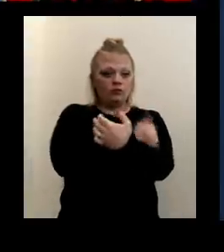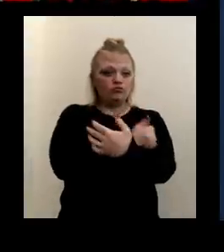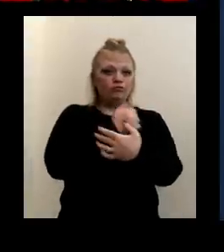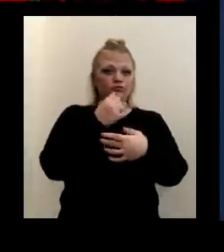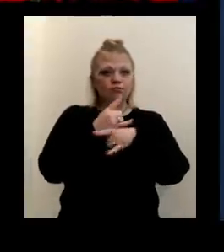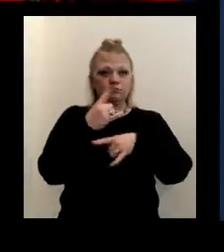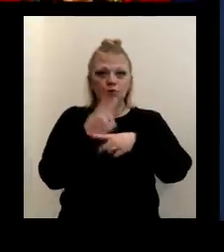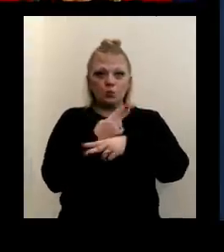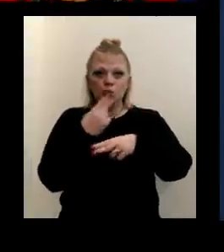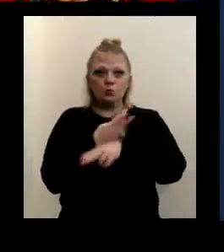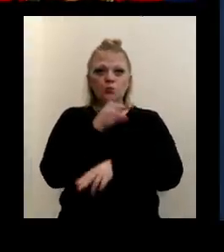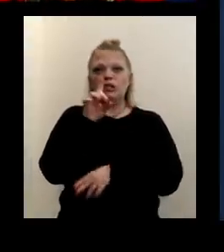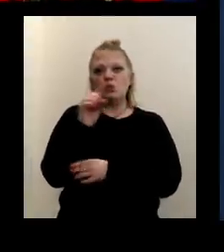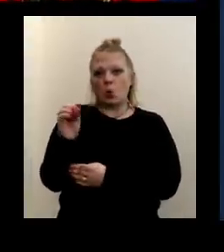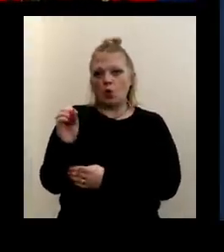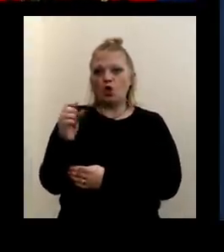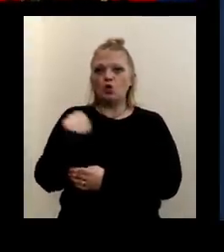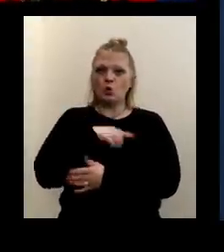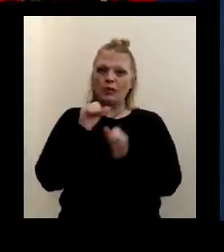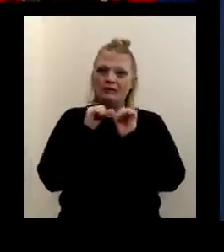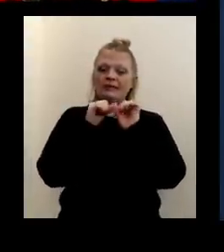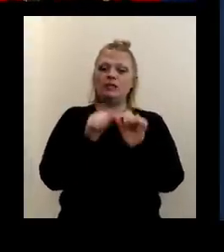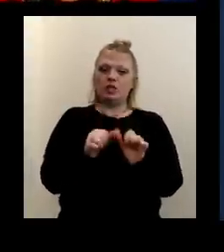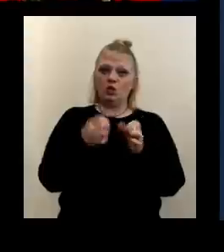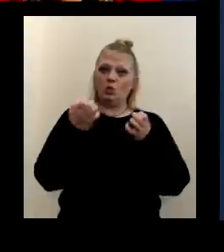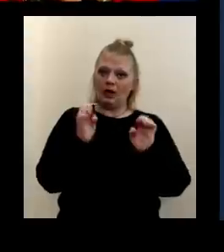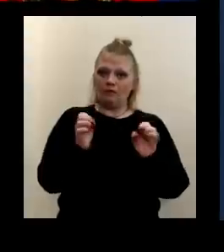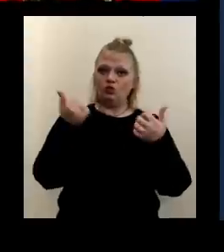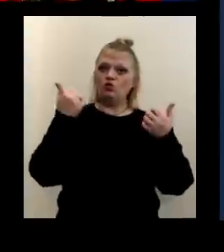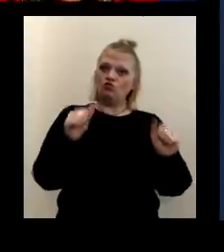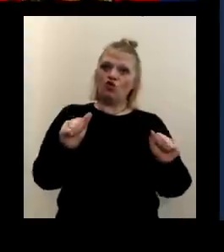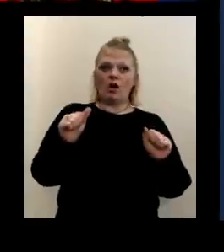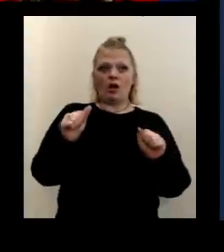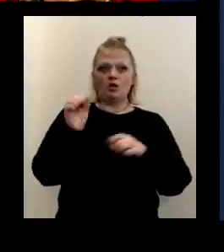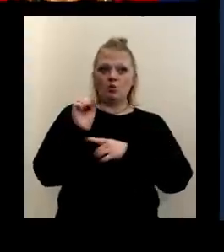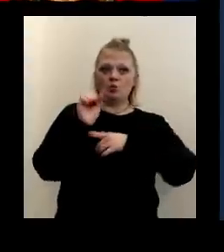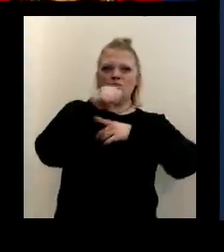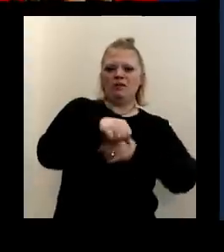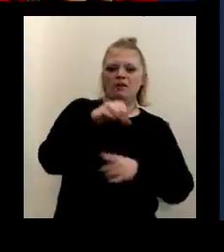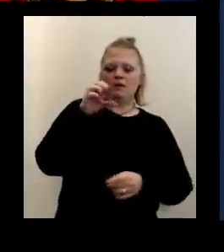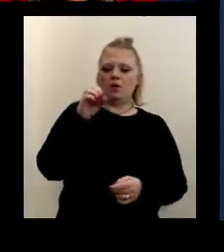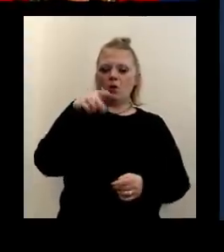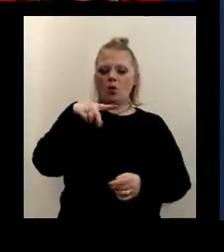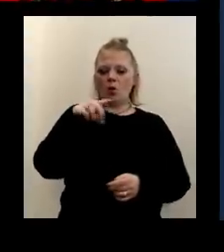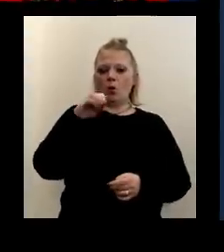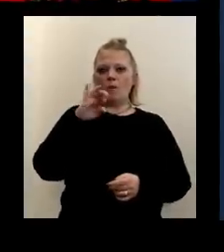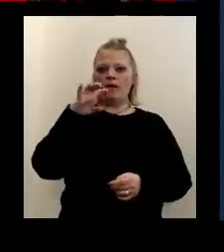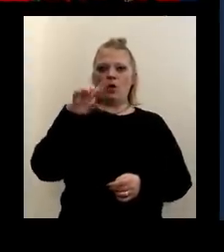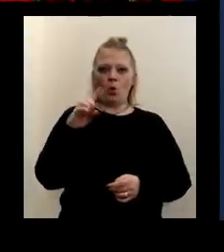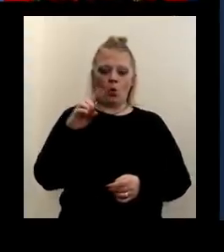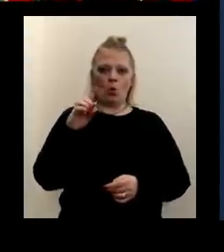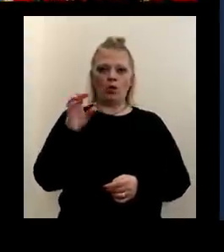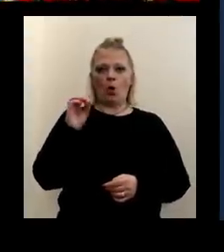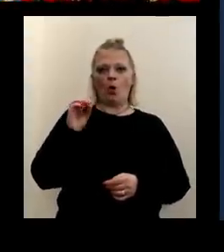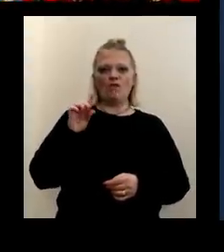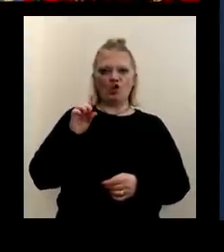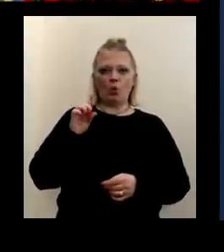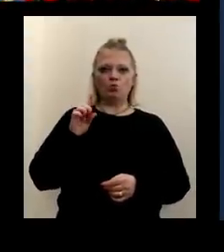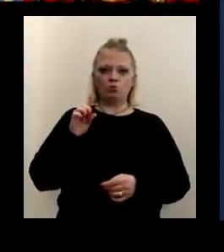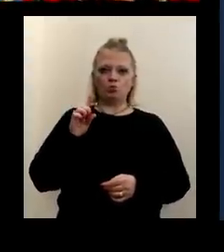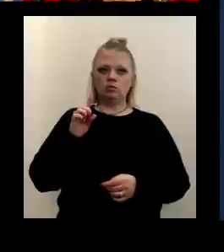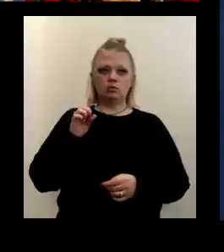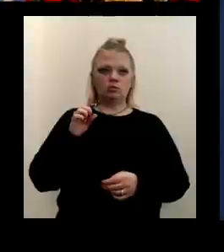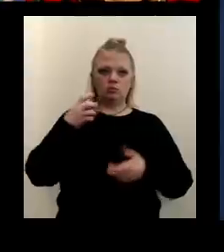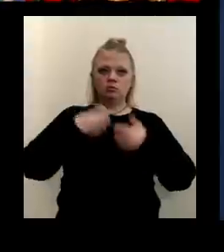And so we are continuing our efforts to, to try to beat our opioid overdose epidemic. So, um, what we're seeing,